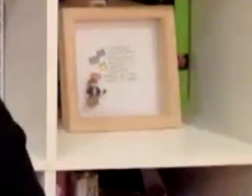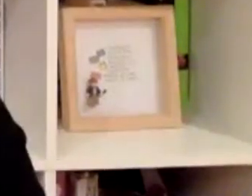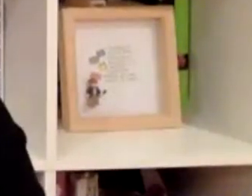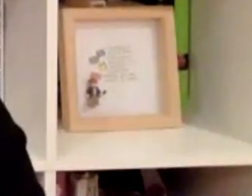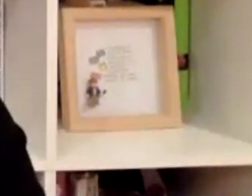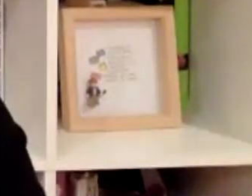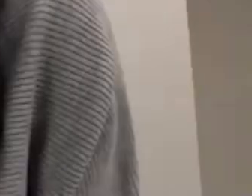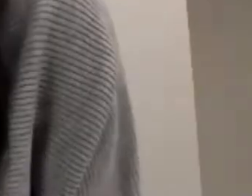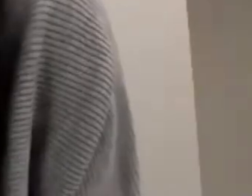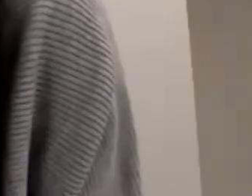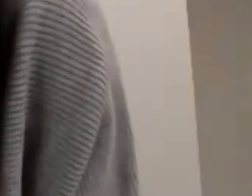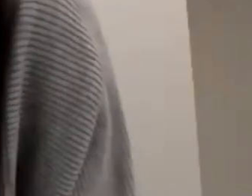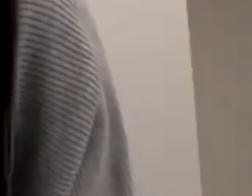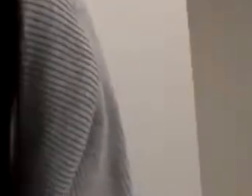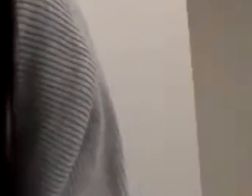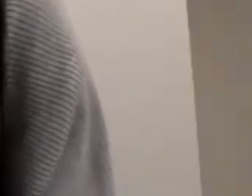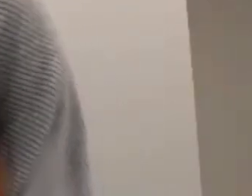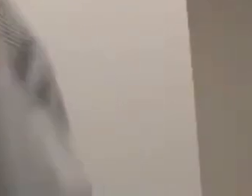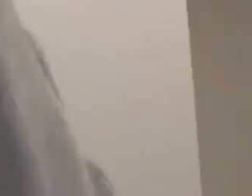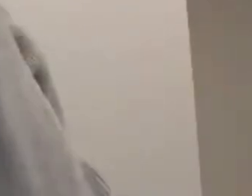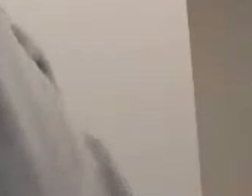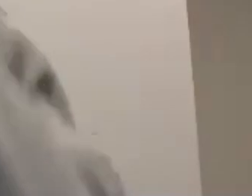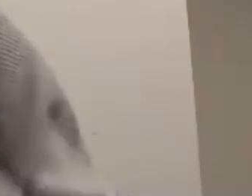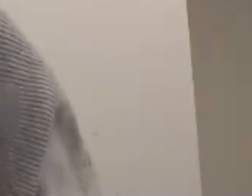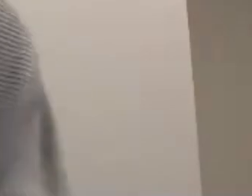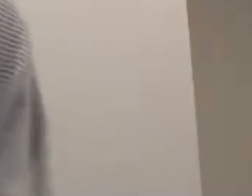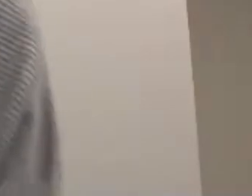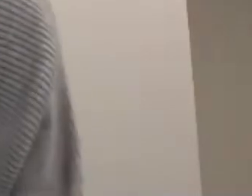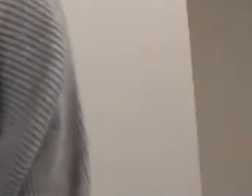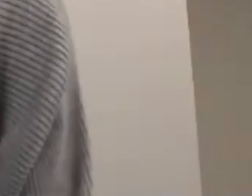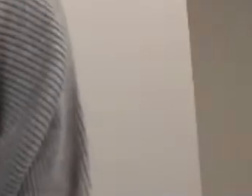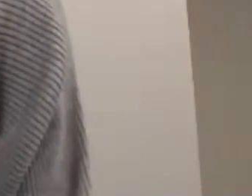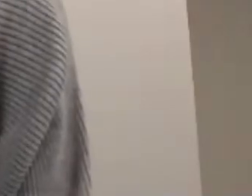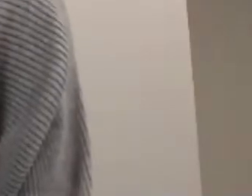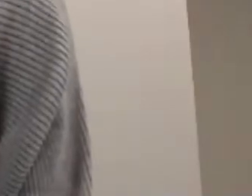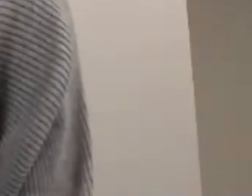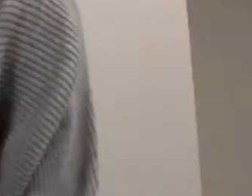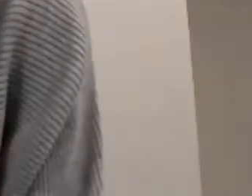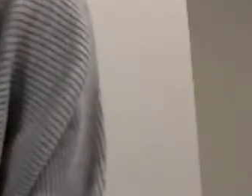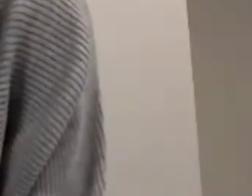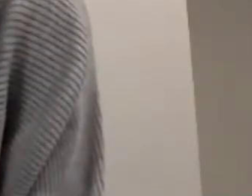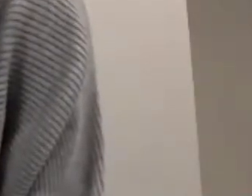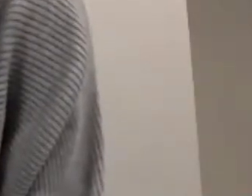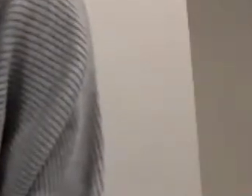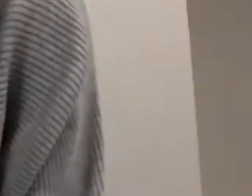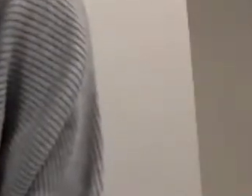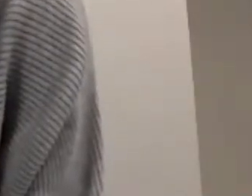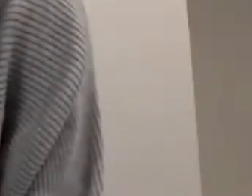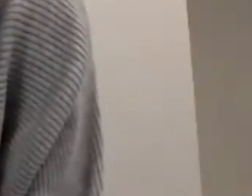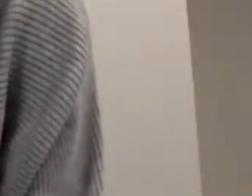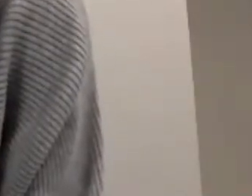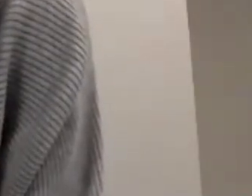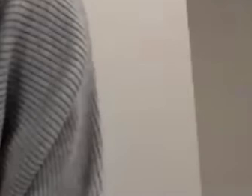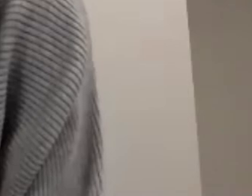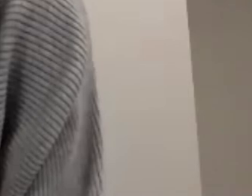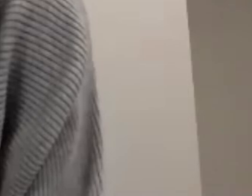well so glad to hear that things are getting better over there um we might open up to some